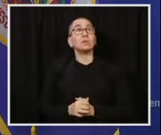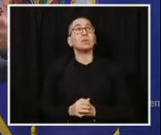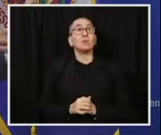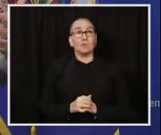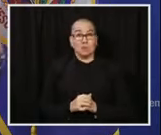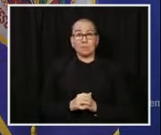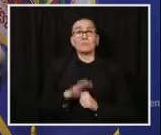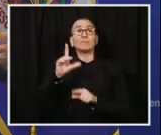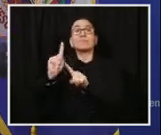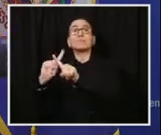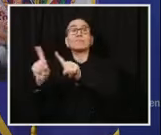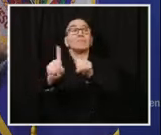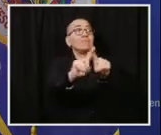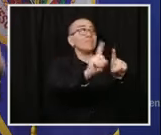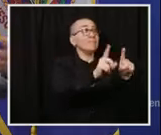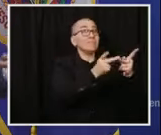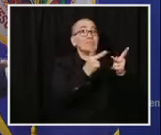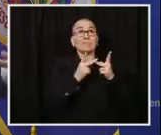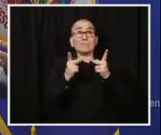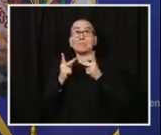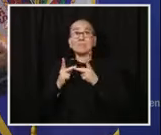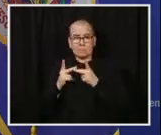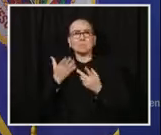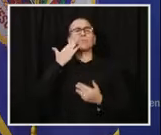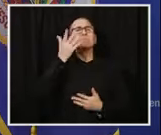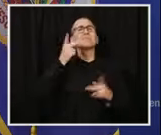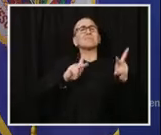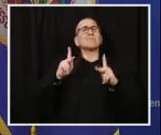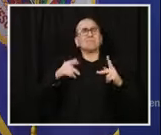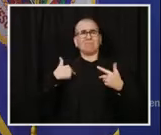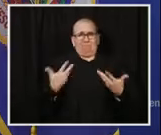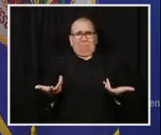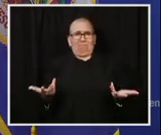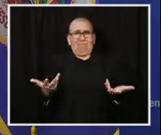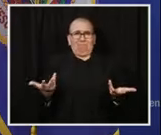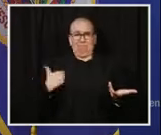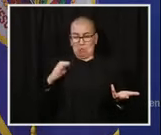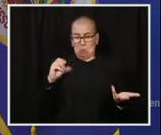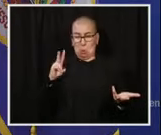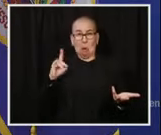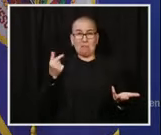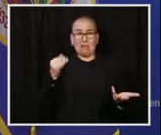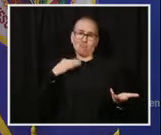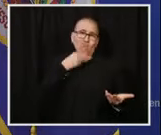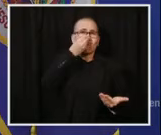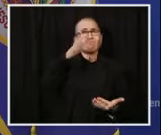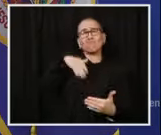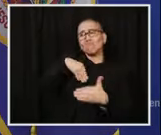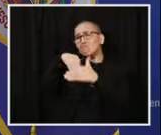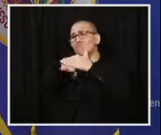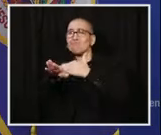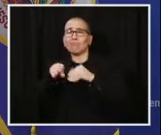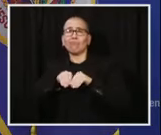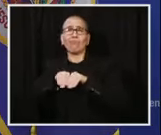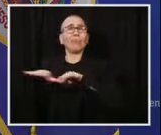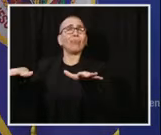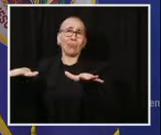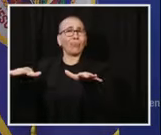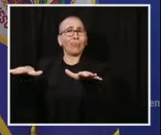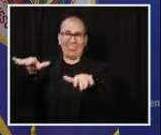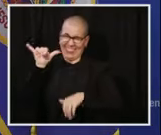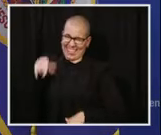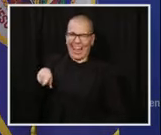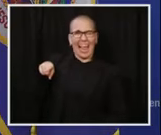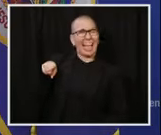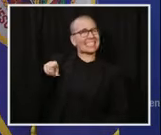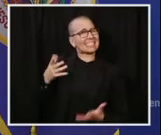wearing a mask or your child gets it, and they pass it on, and it goes to that person, and then they take it into a care facility. And the